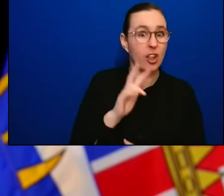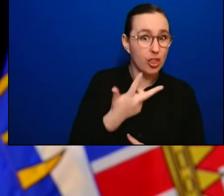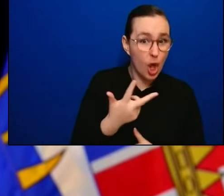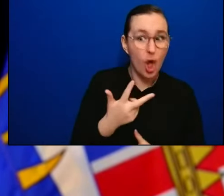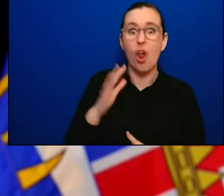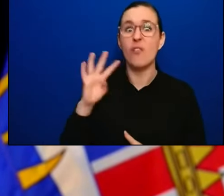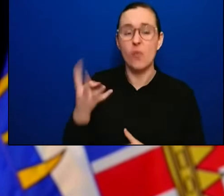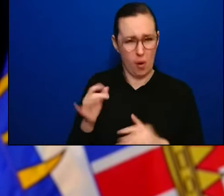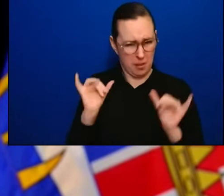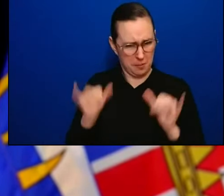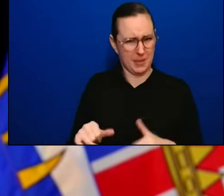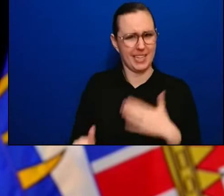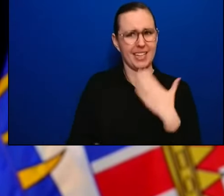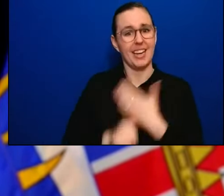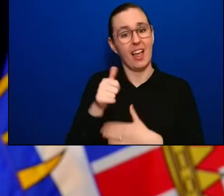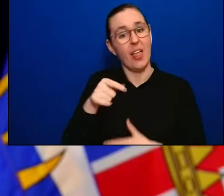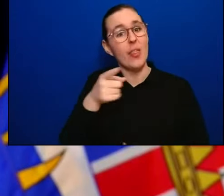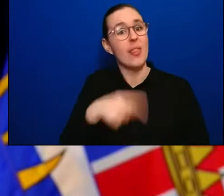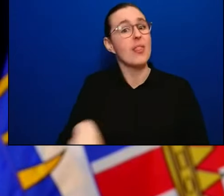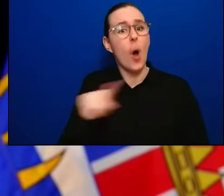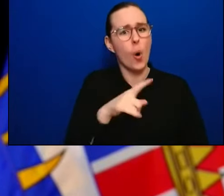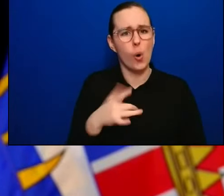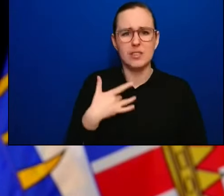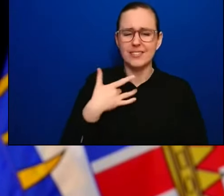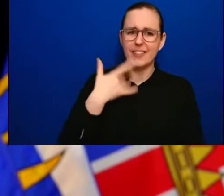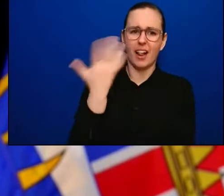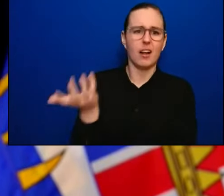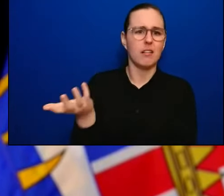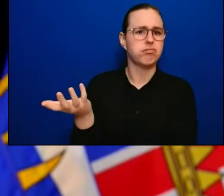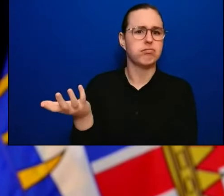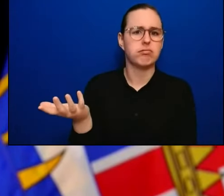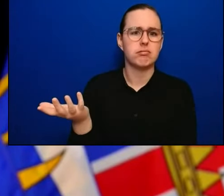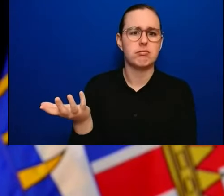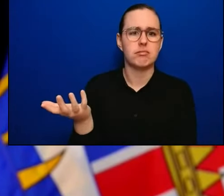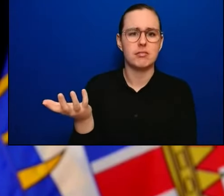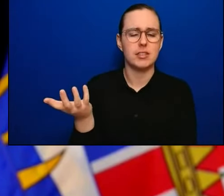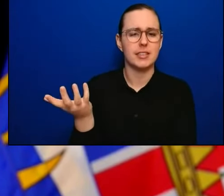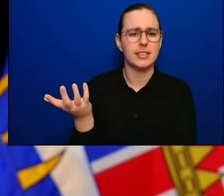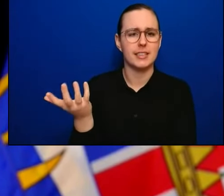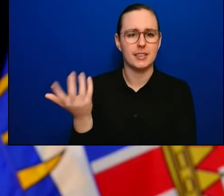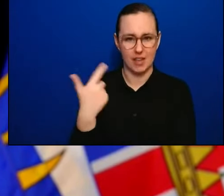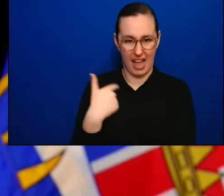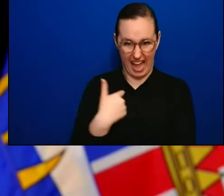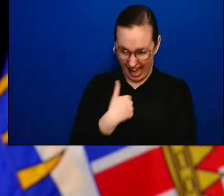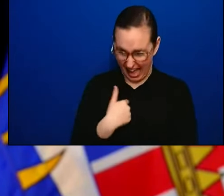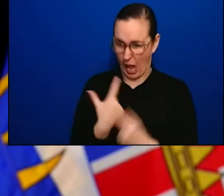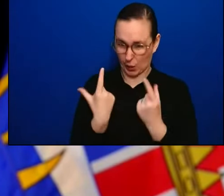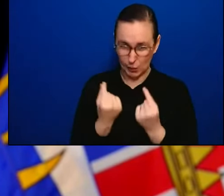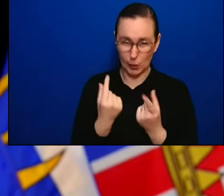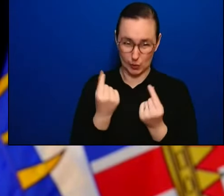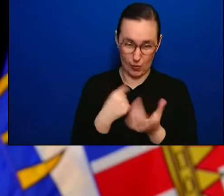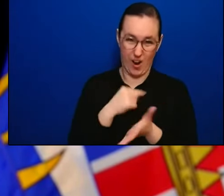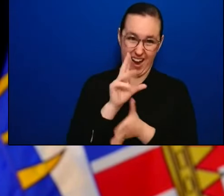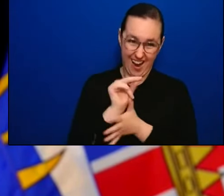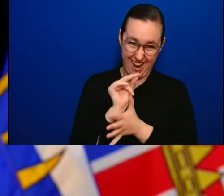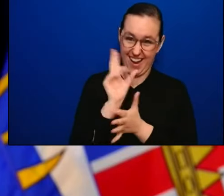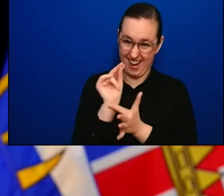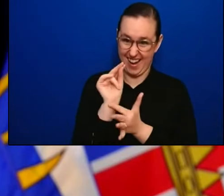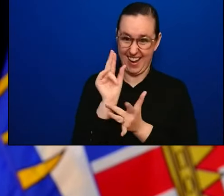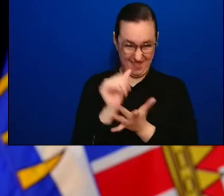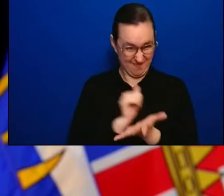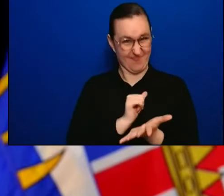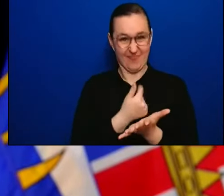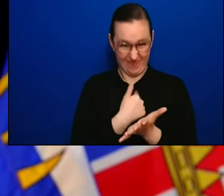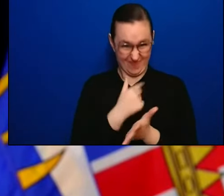just saying they feel like they're at the end of what they can accomplish as an individual and they're worried about going